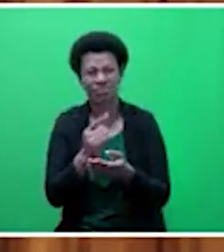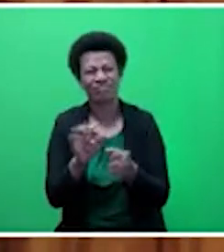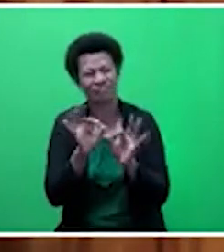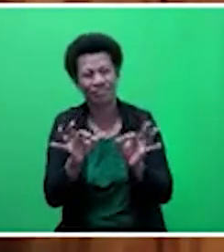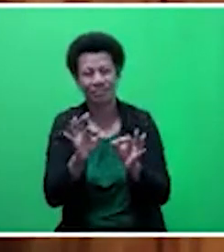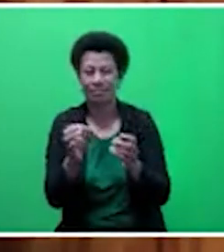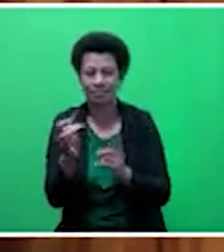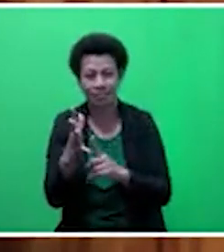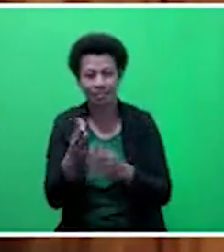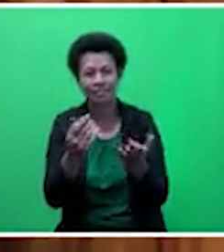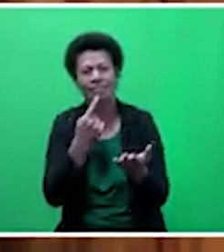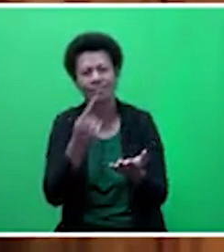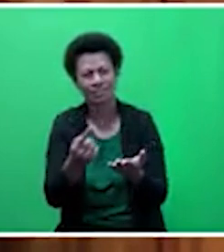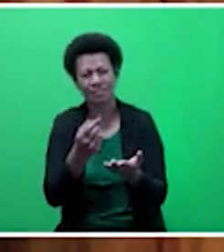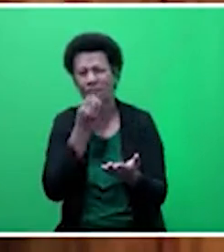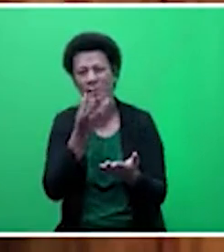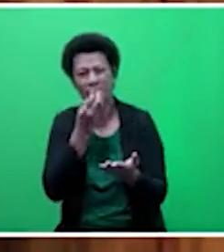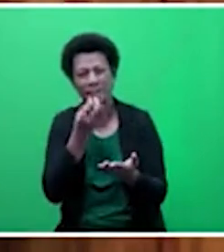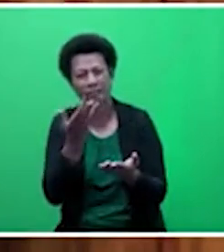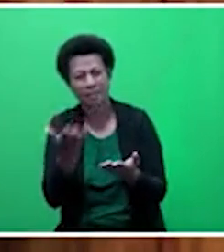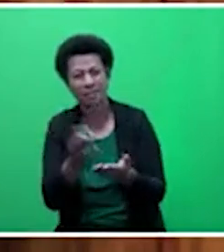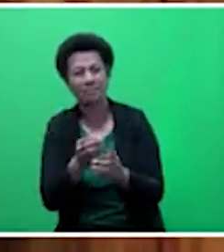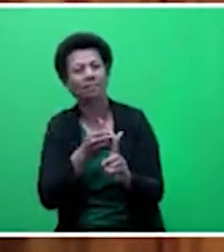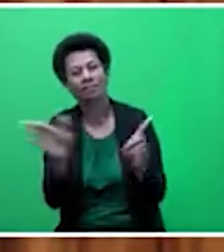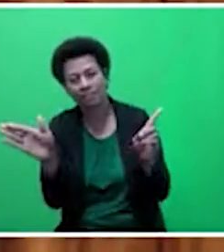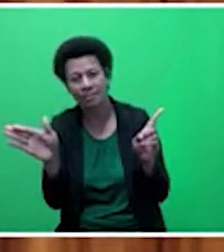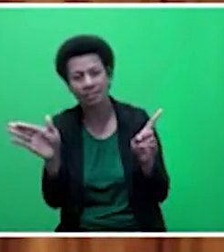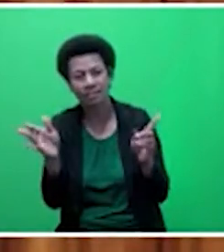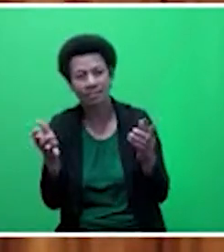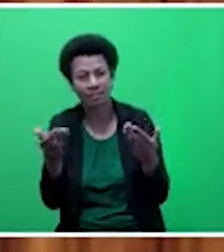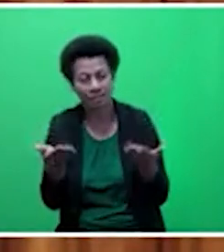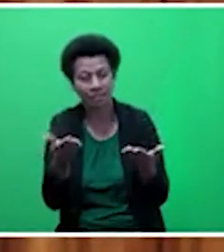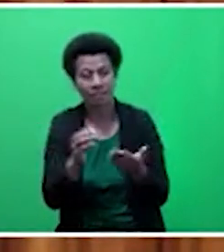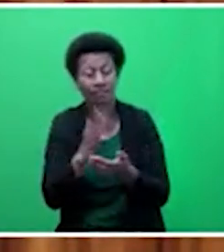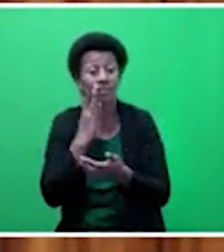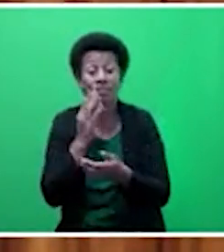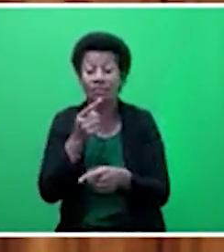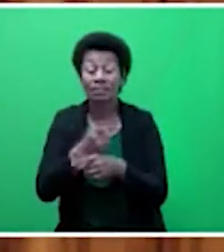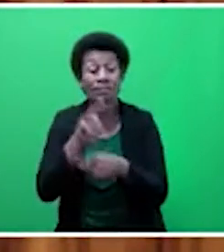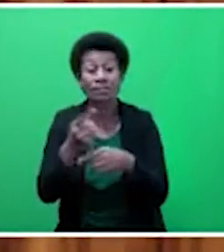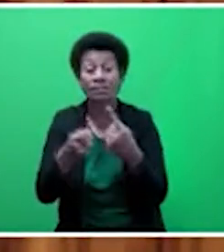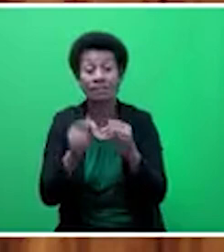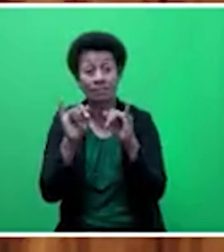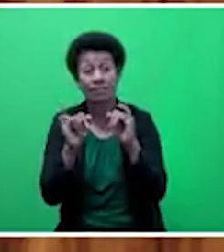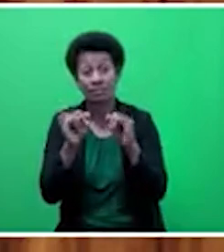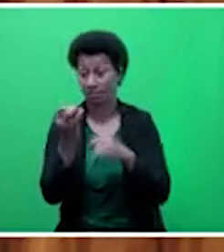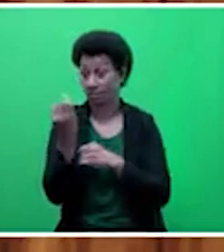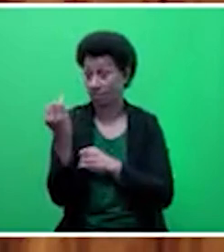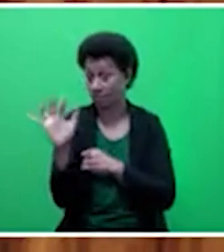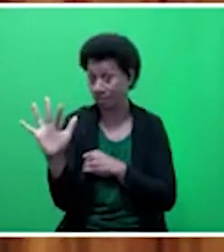making wild allegations. When we come into this Parliament and raise the issue of an independence,